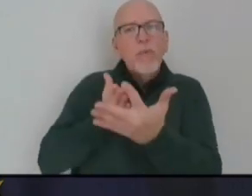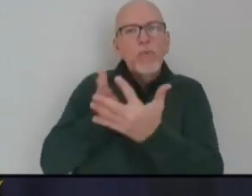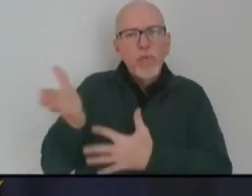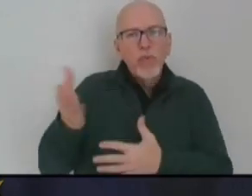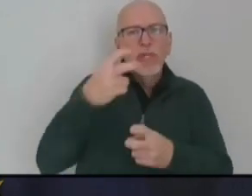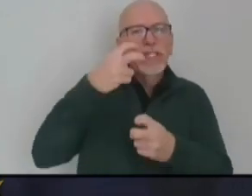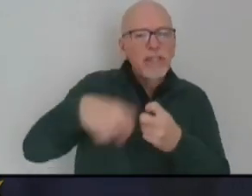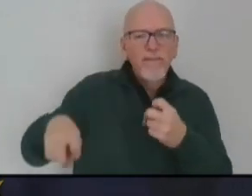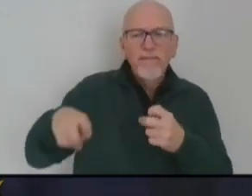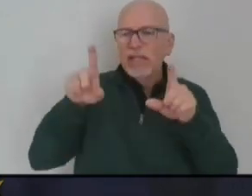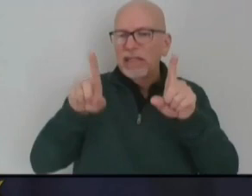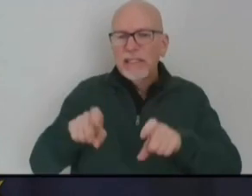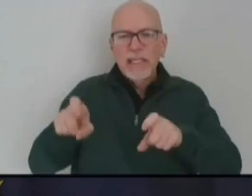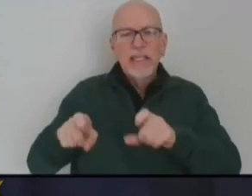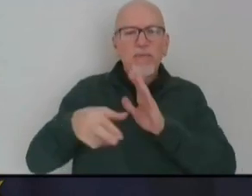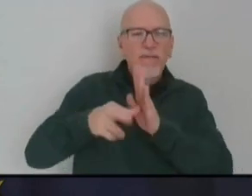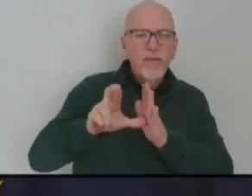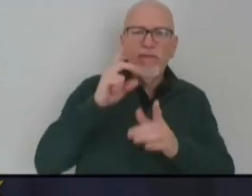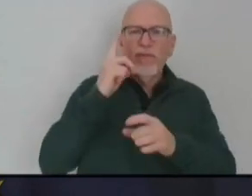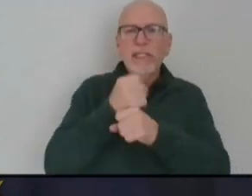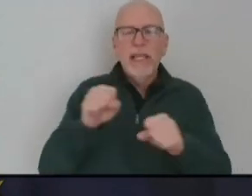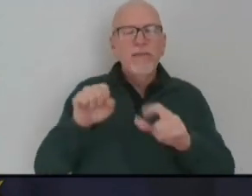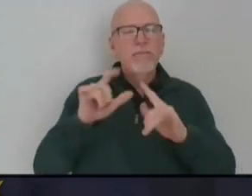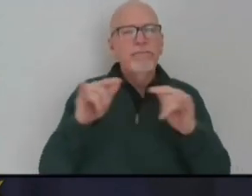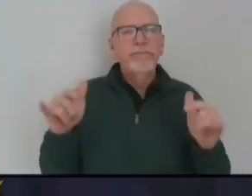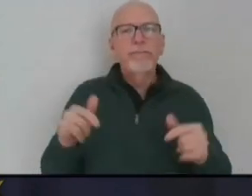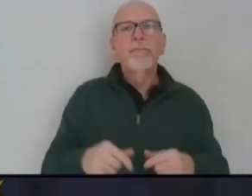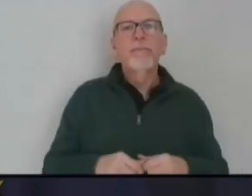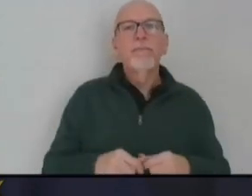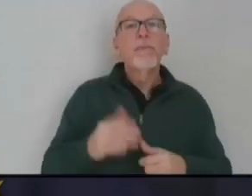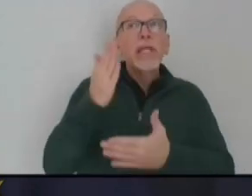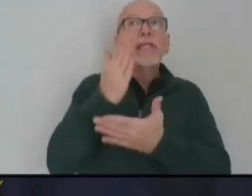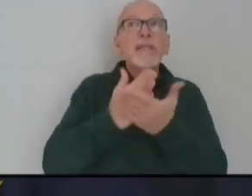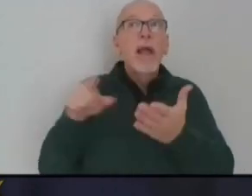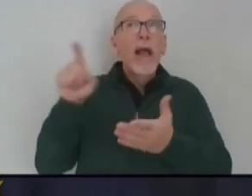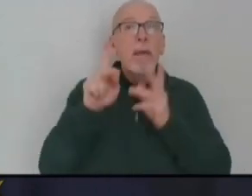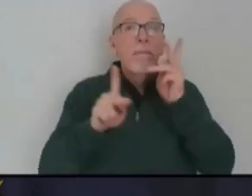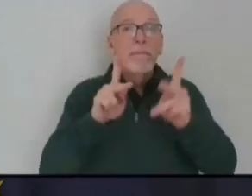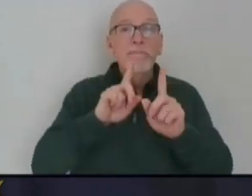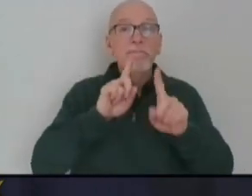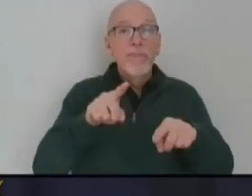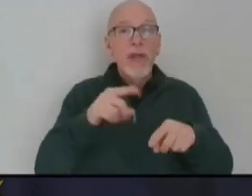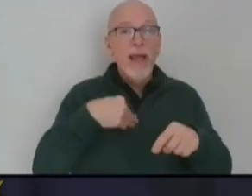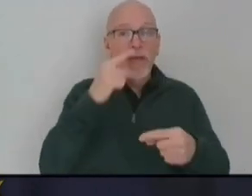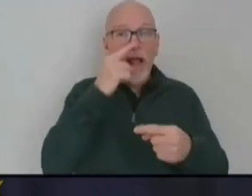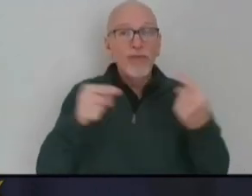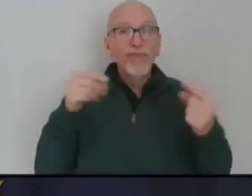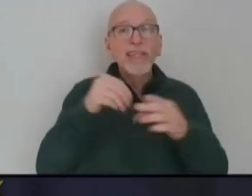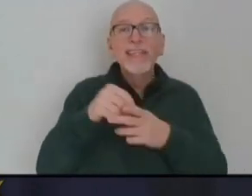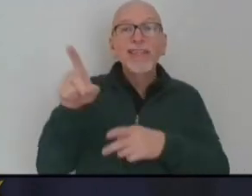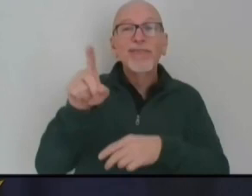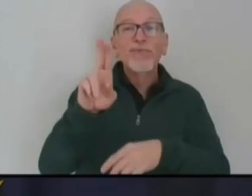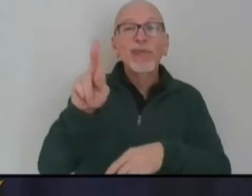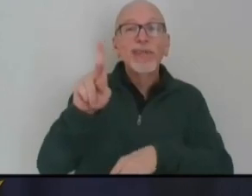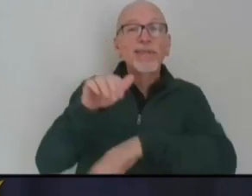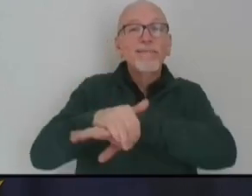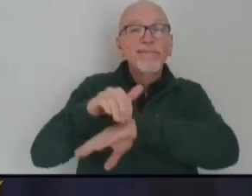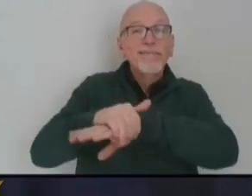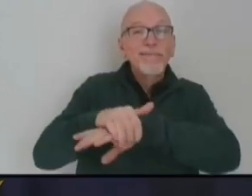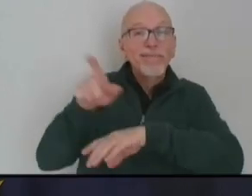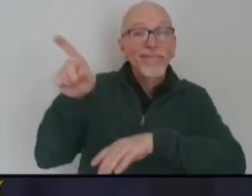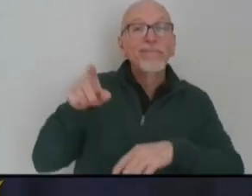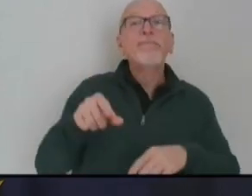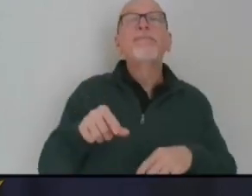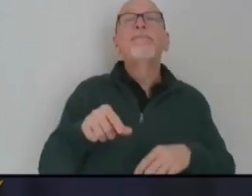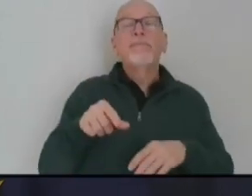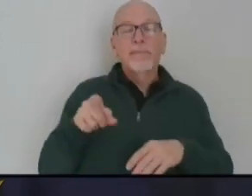for safety. While I know there were reports of a couple allergic reactions in the United Kingdom, the side effects in general are temporary and